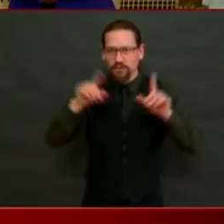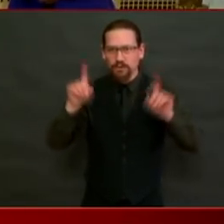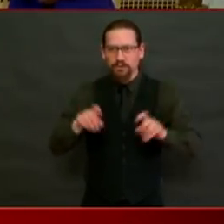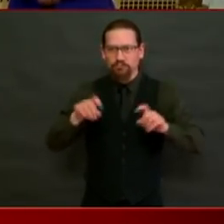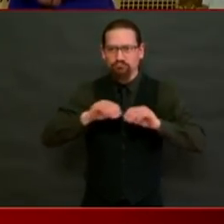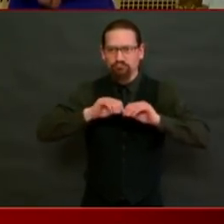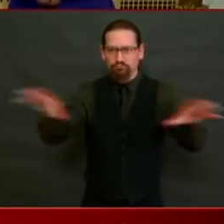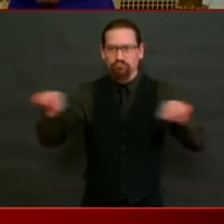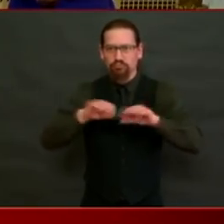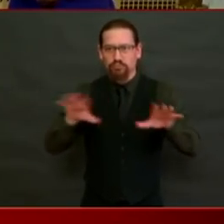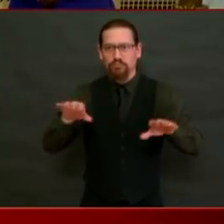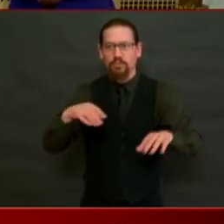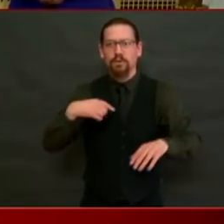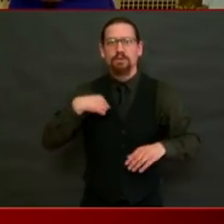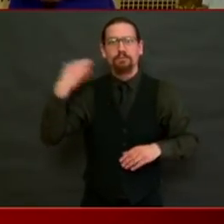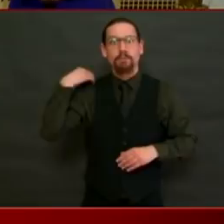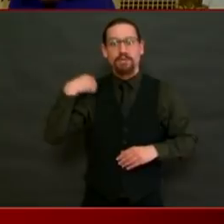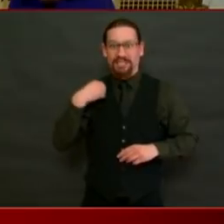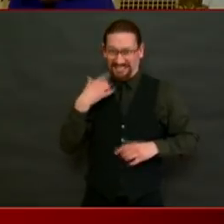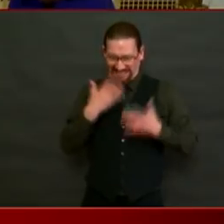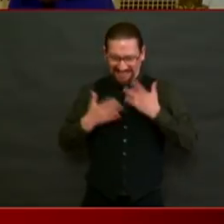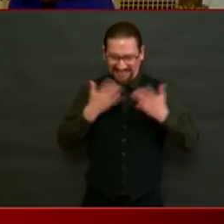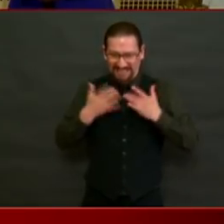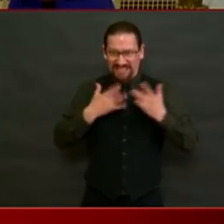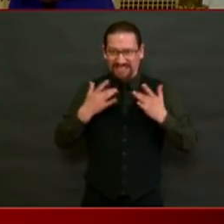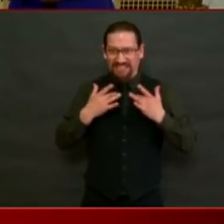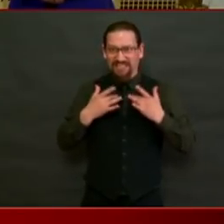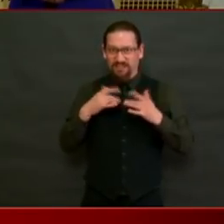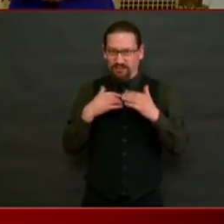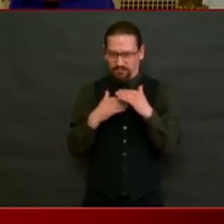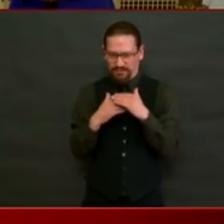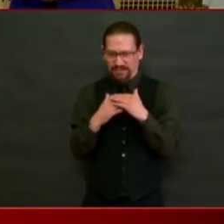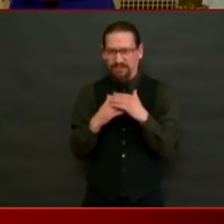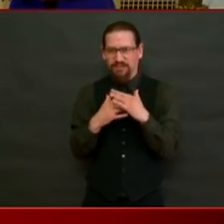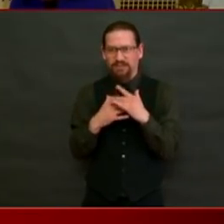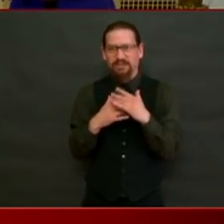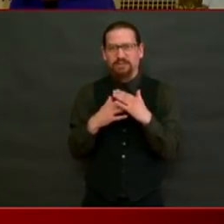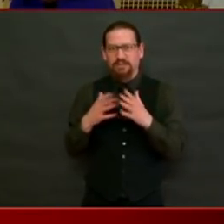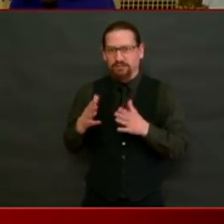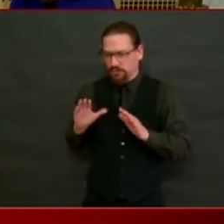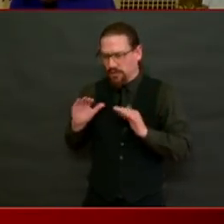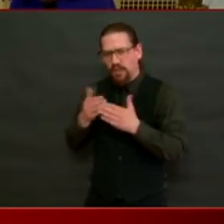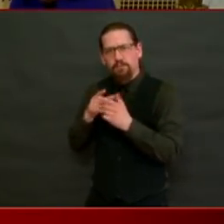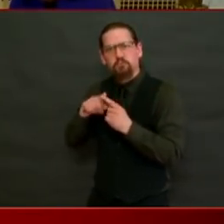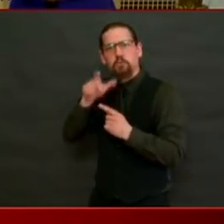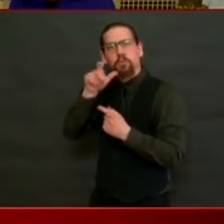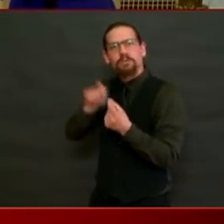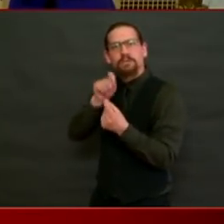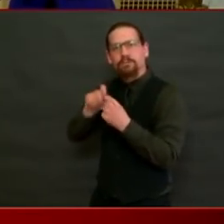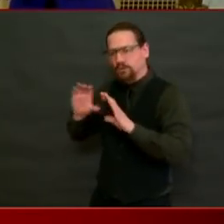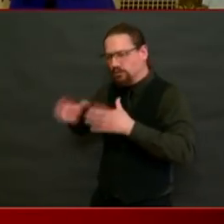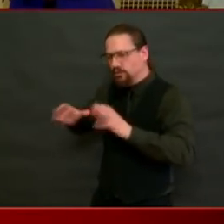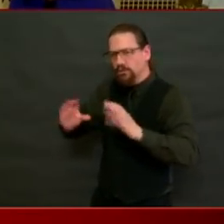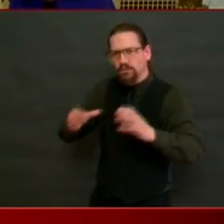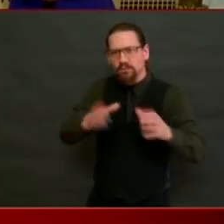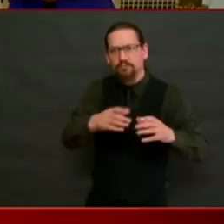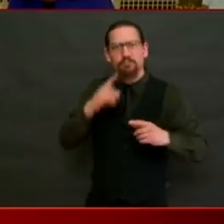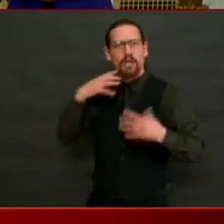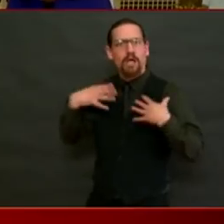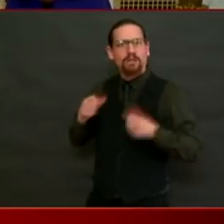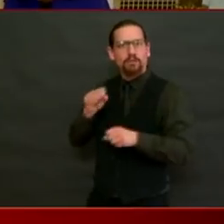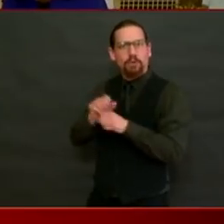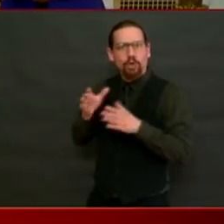were having to limit the testing capacity to folks who were first responders, healthcare workers, in the hospital, etc.